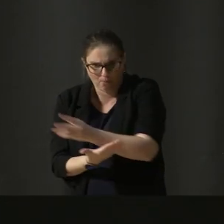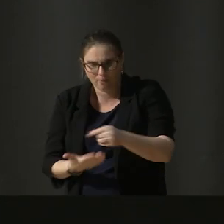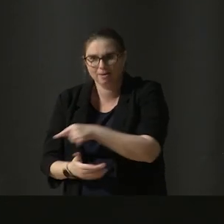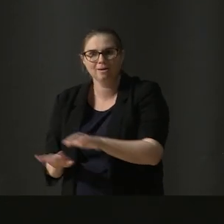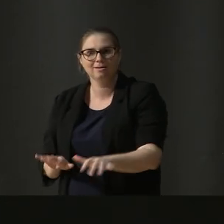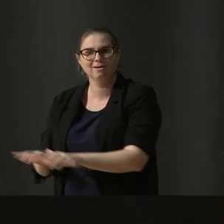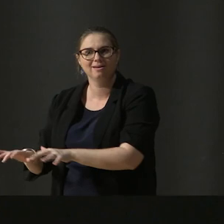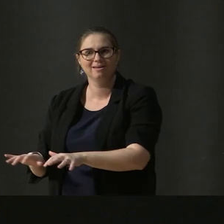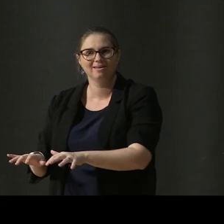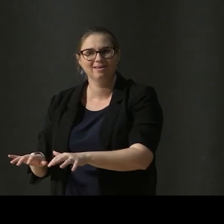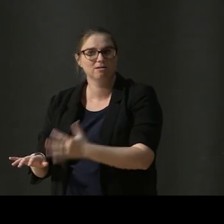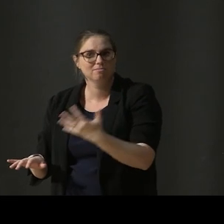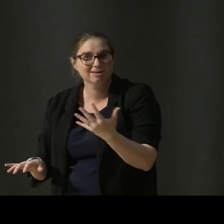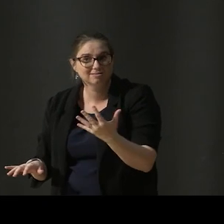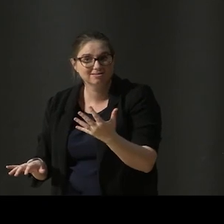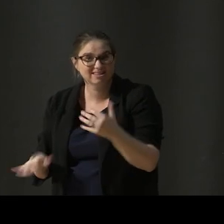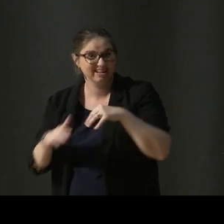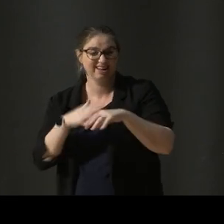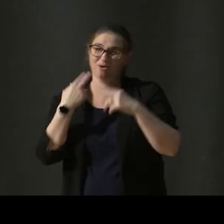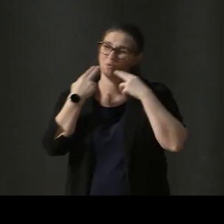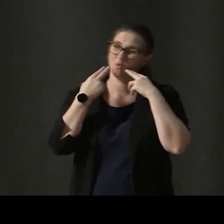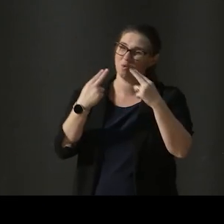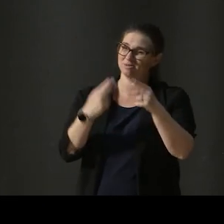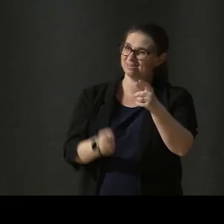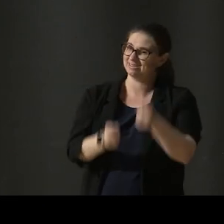But I guess you don't find that out in the traditional piano exam.